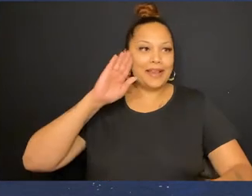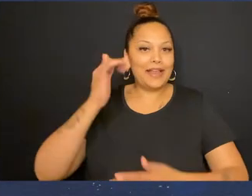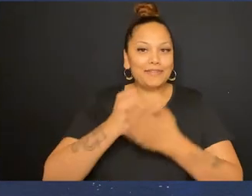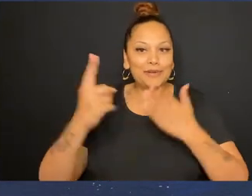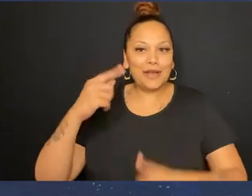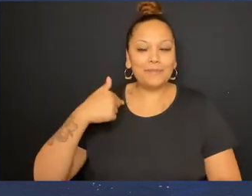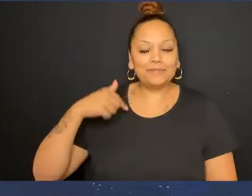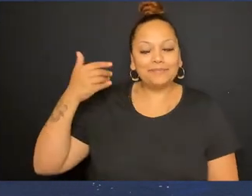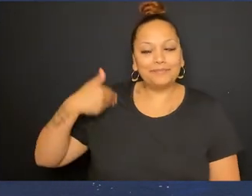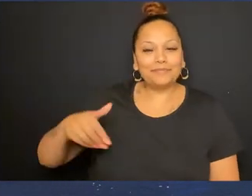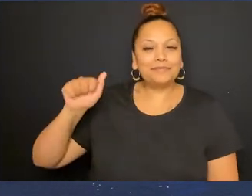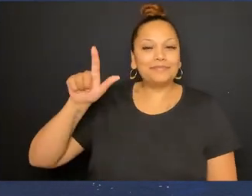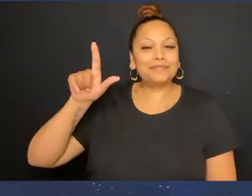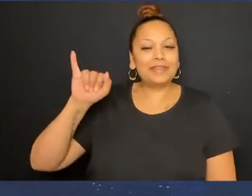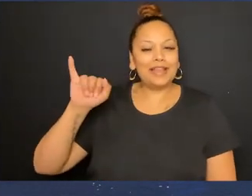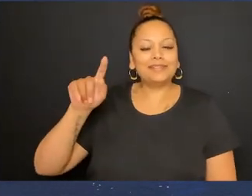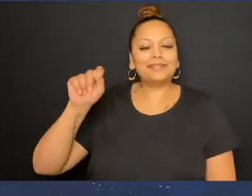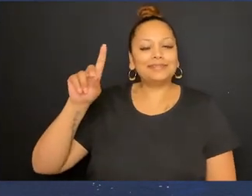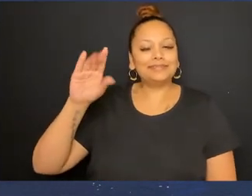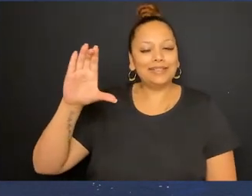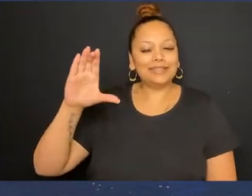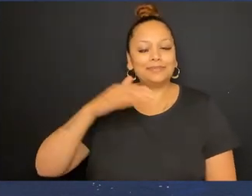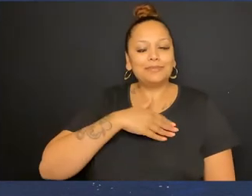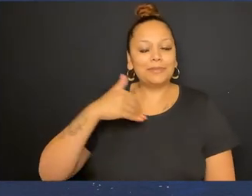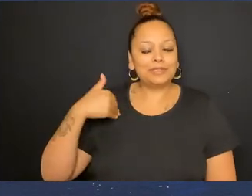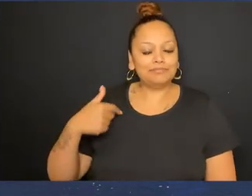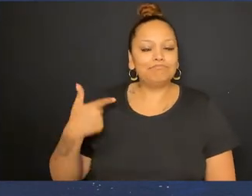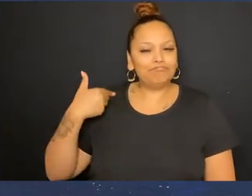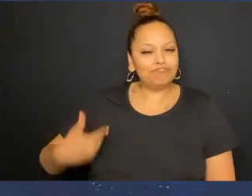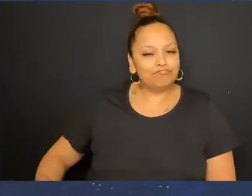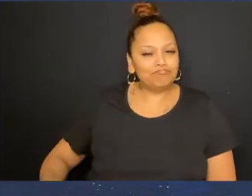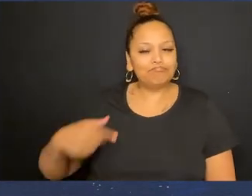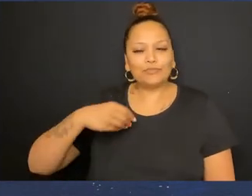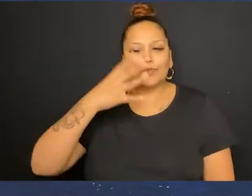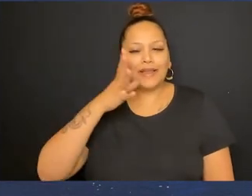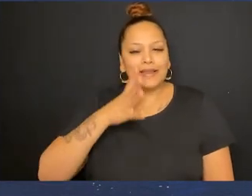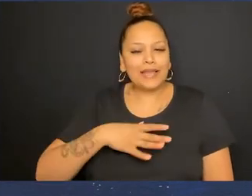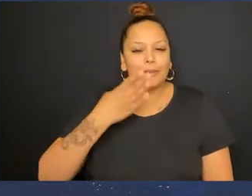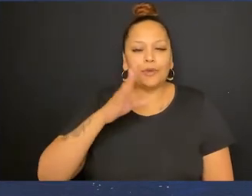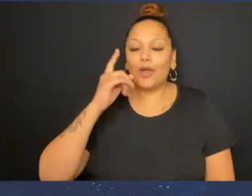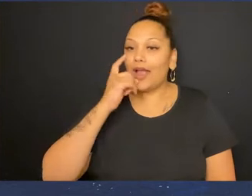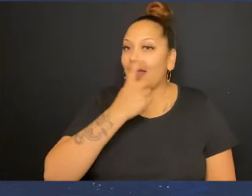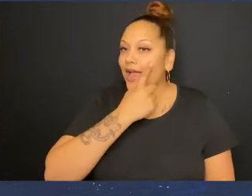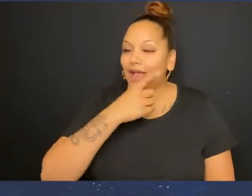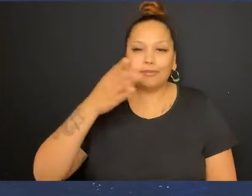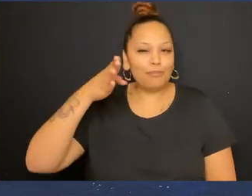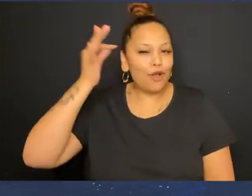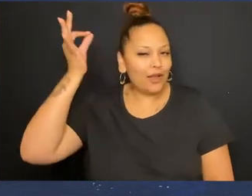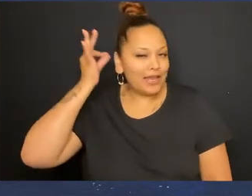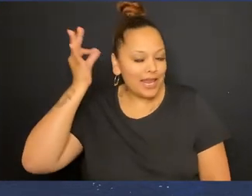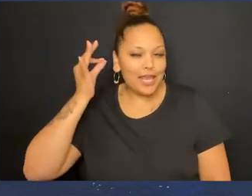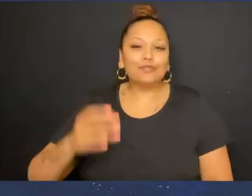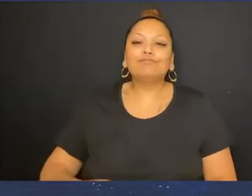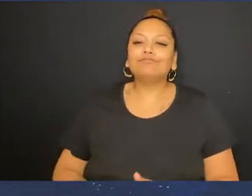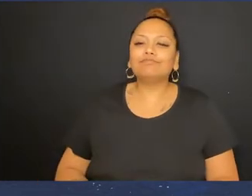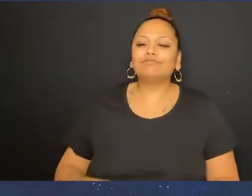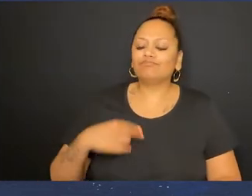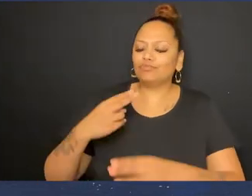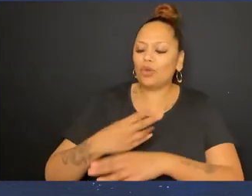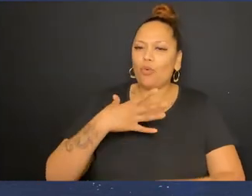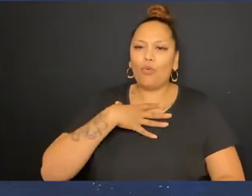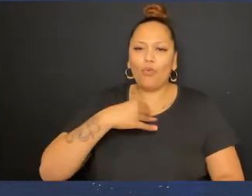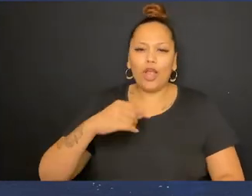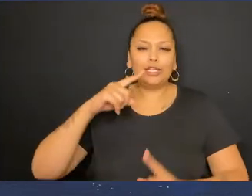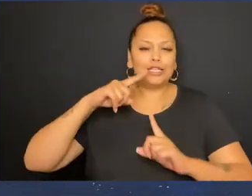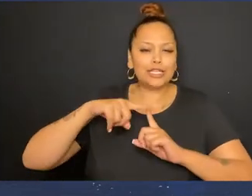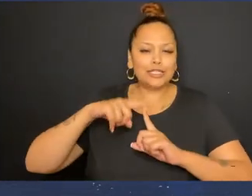Hi everyone It's Ali TDC team member here I am a white woman With blue eyes And blonde hair That's tied back I'm wearing